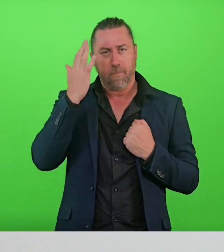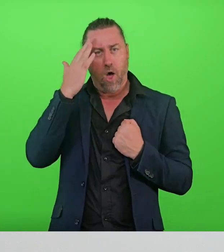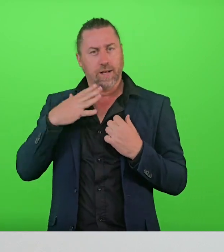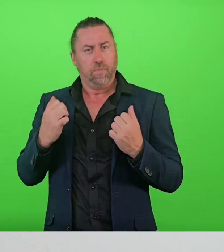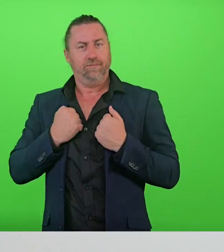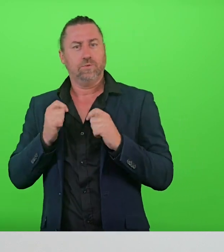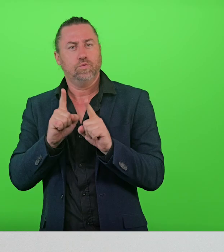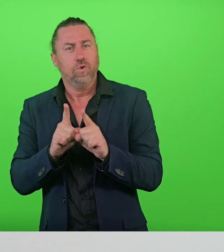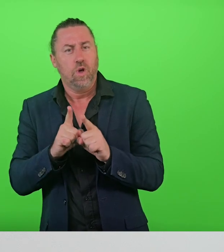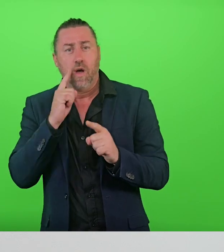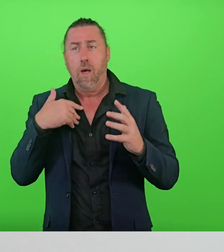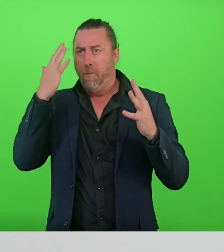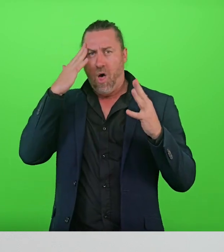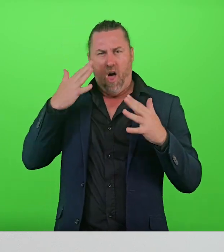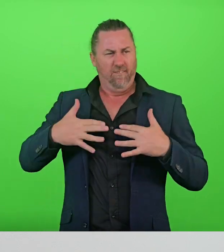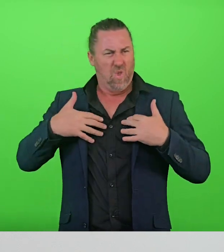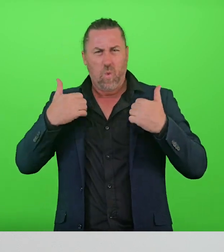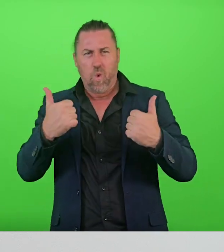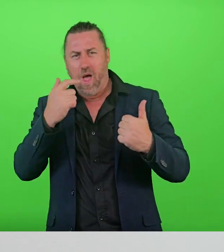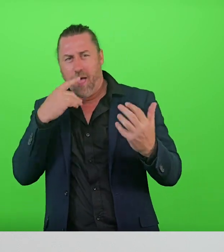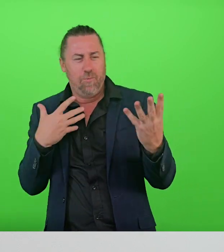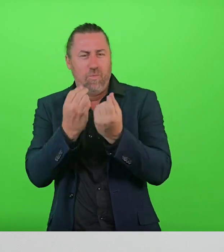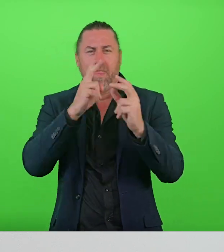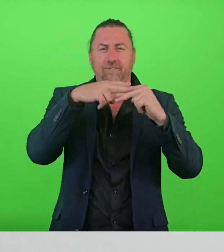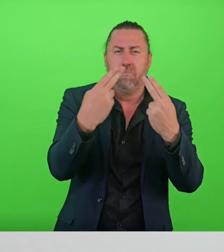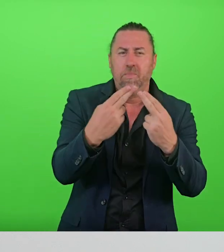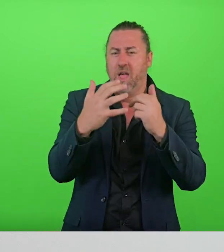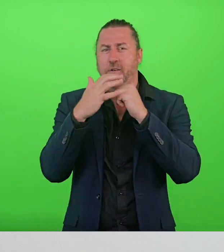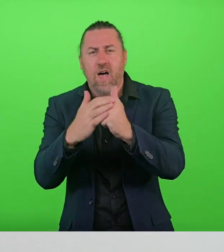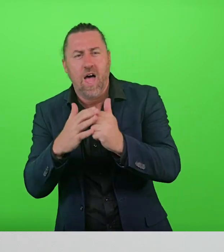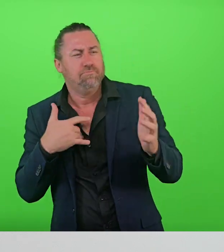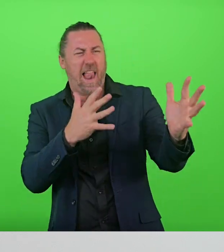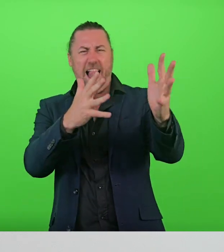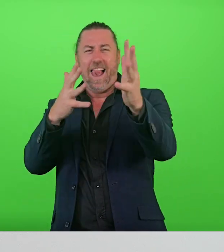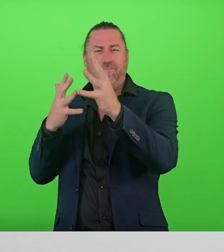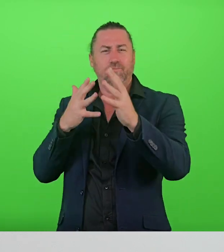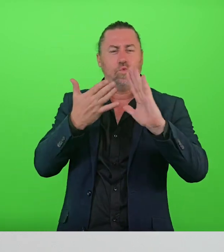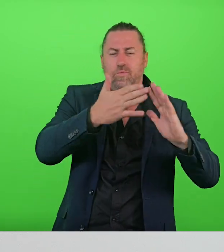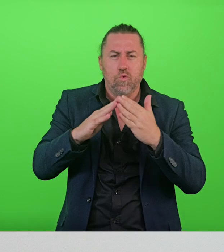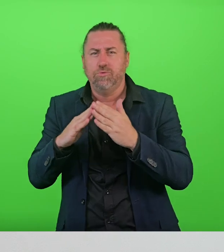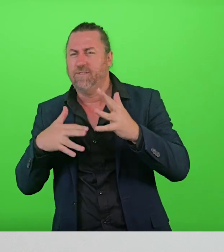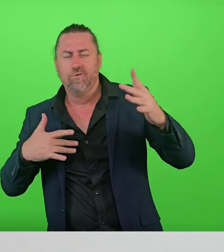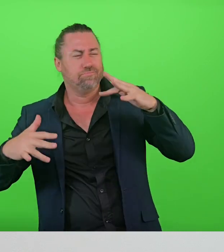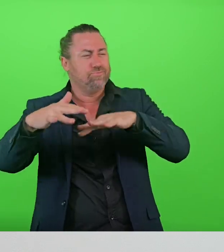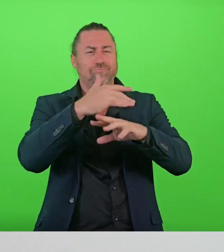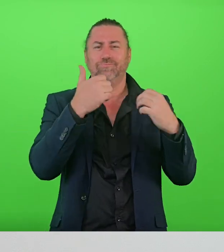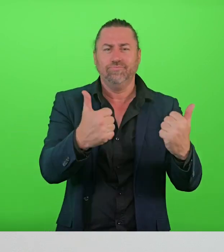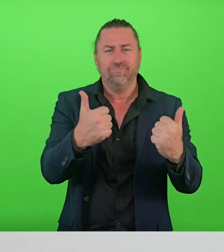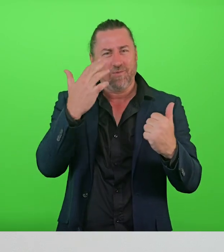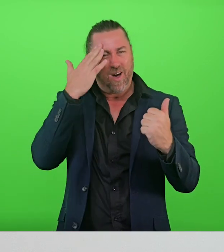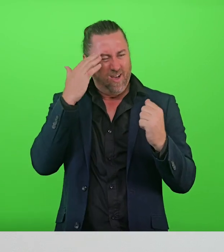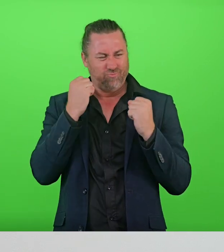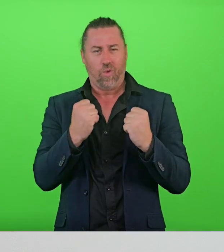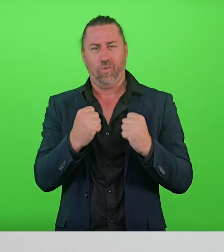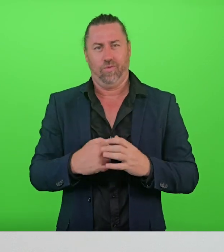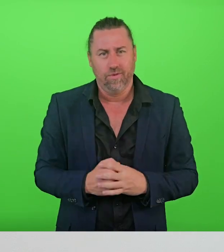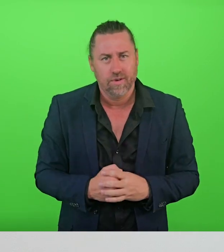When we're feeling emotionally healthy, we can be fully present with our family and friends and community. Taking care of our mental